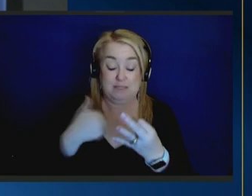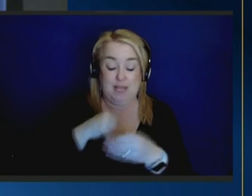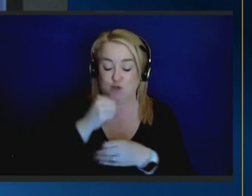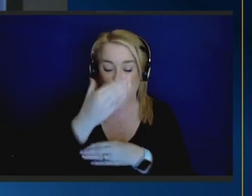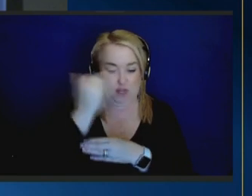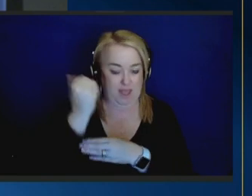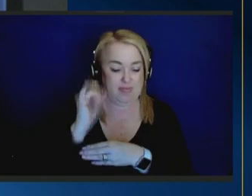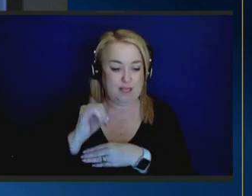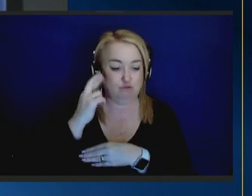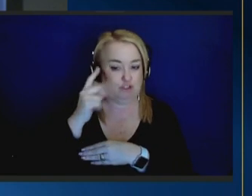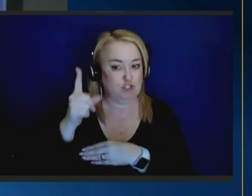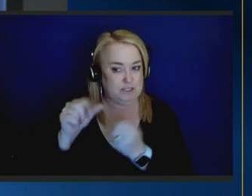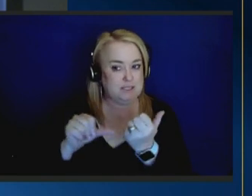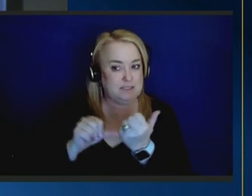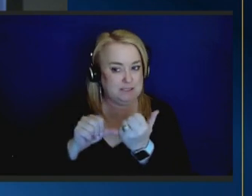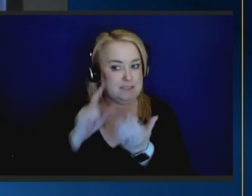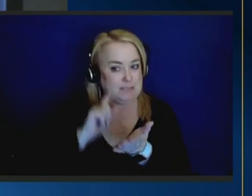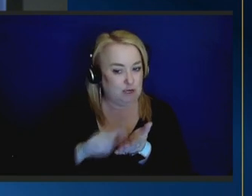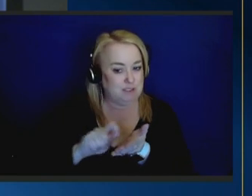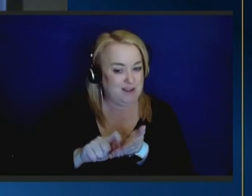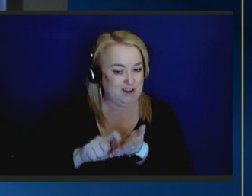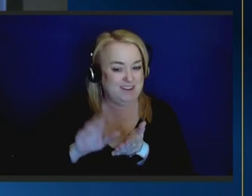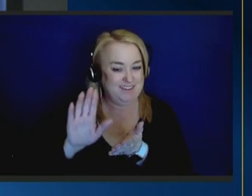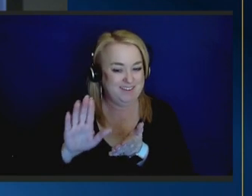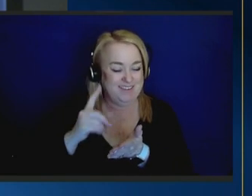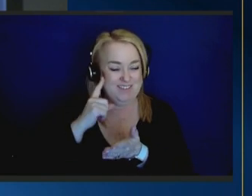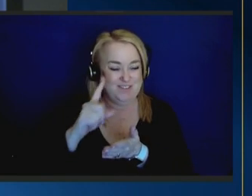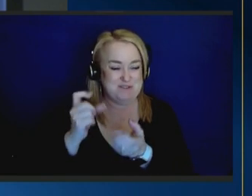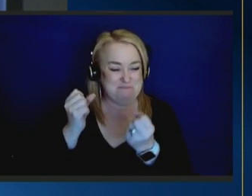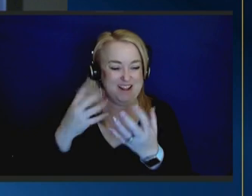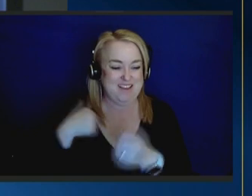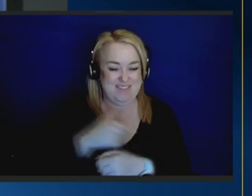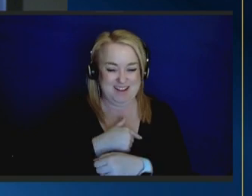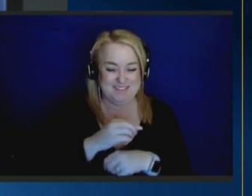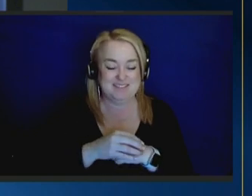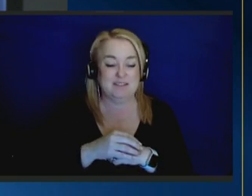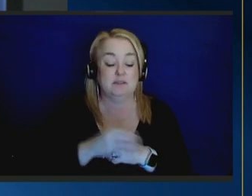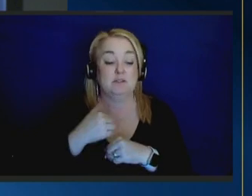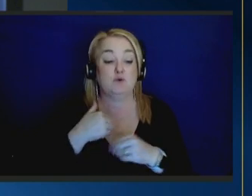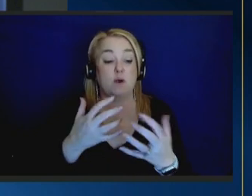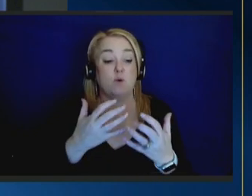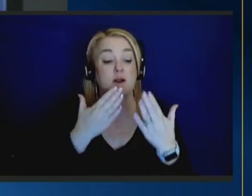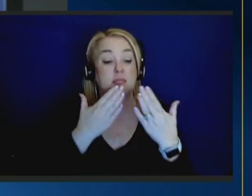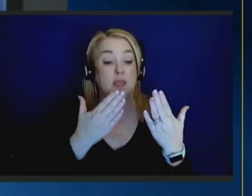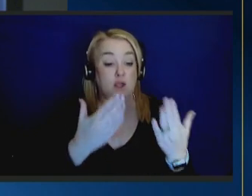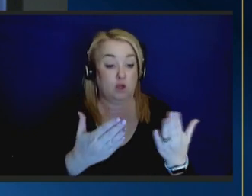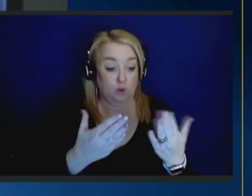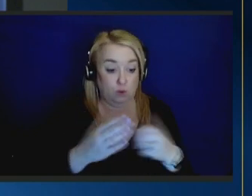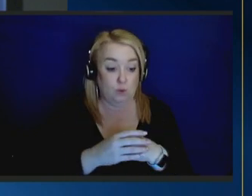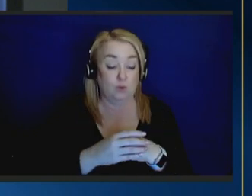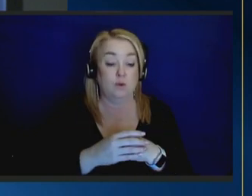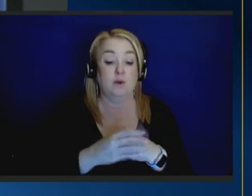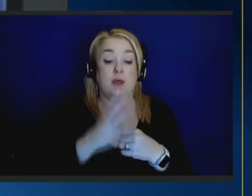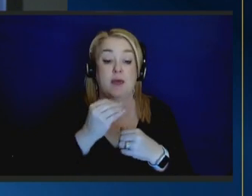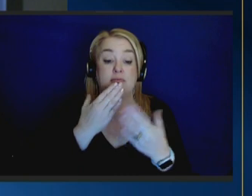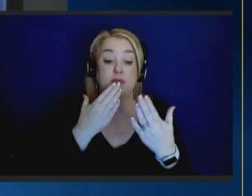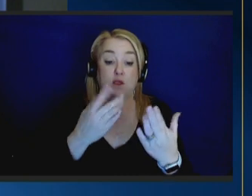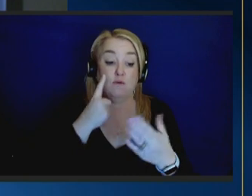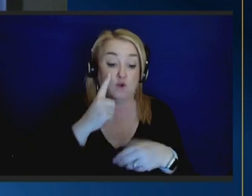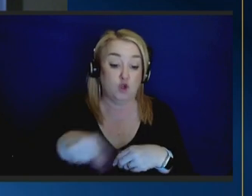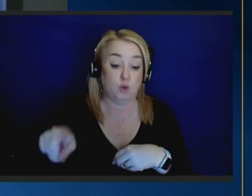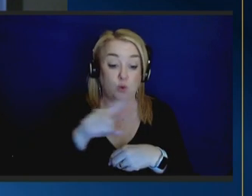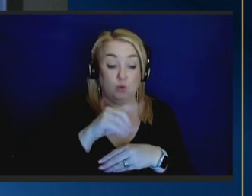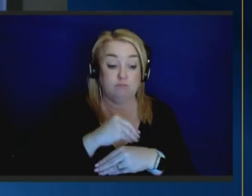assistant secretary contreras for so many of us i want to thank you for being part of this i want to thank the folks who are joining us uh through